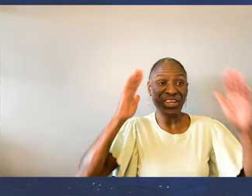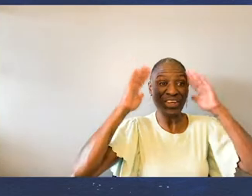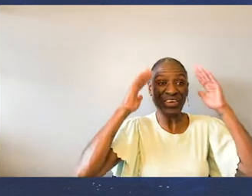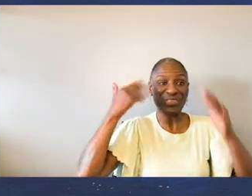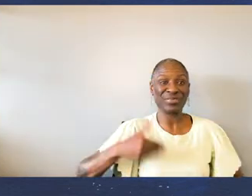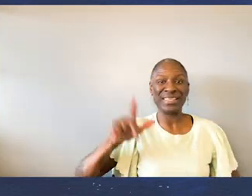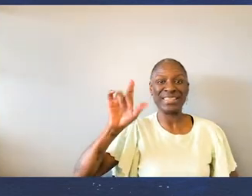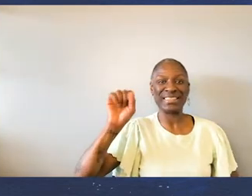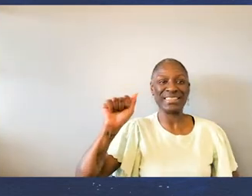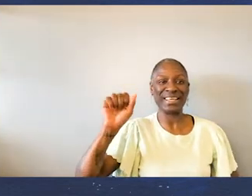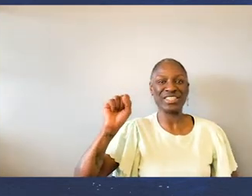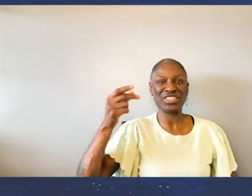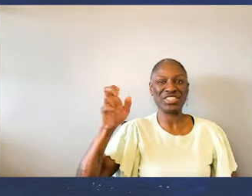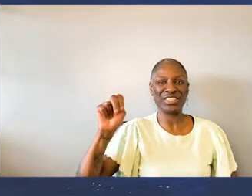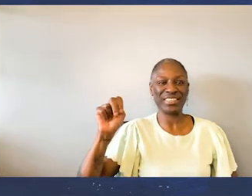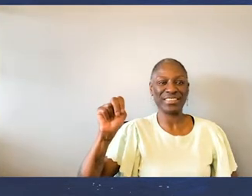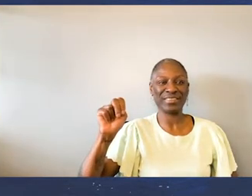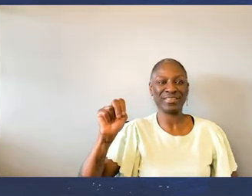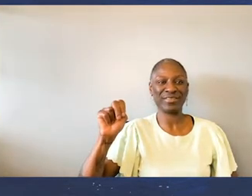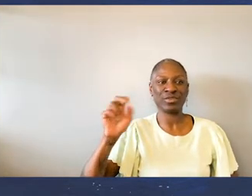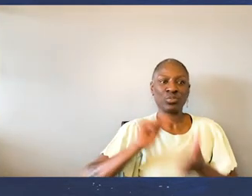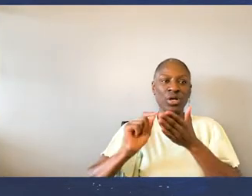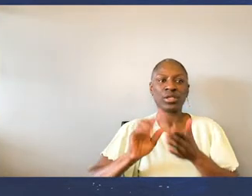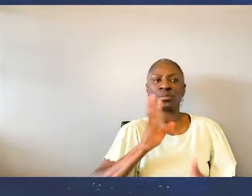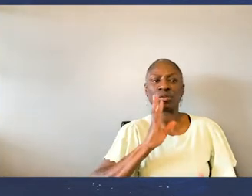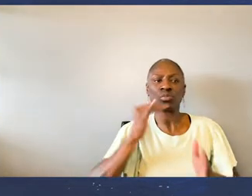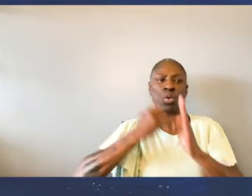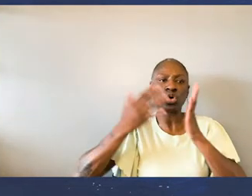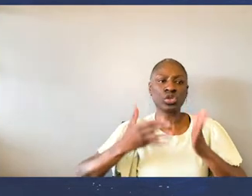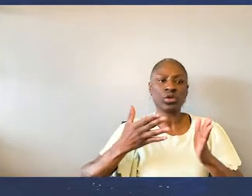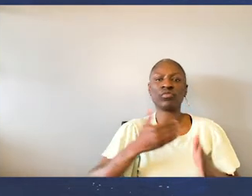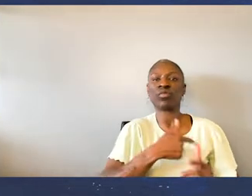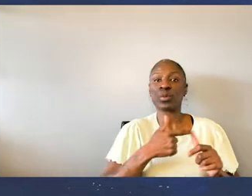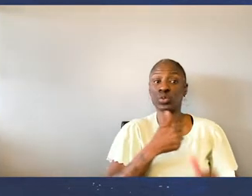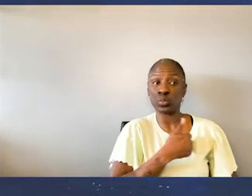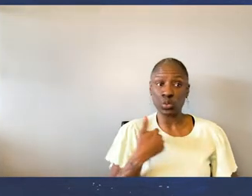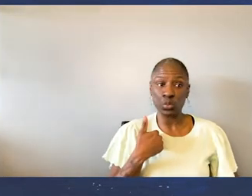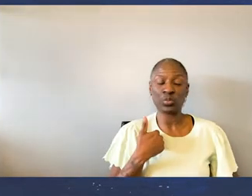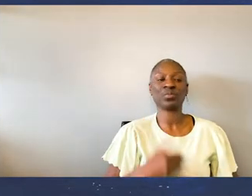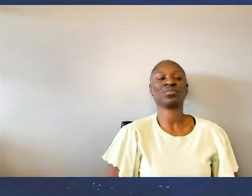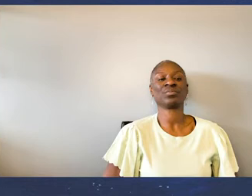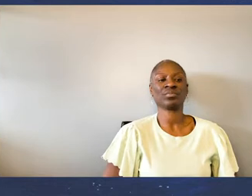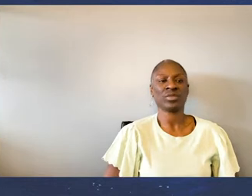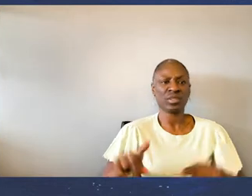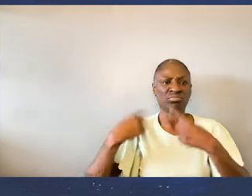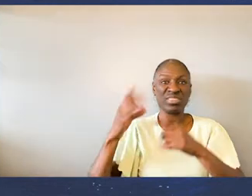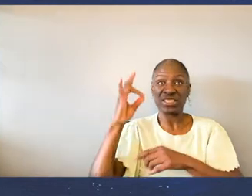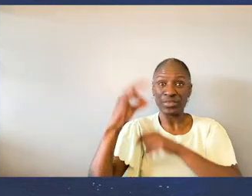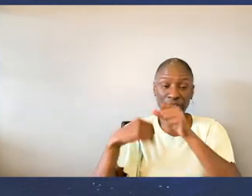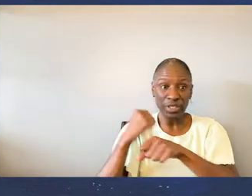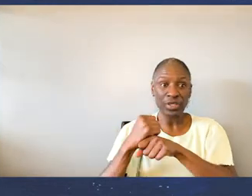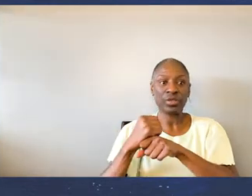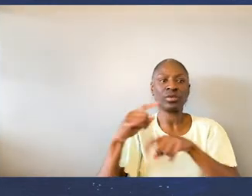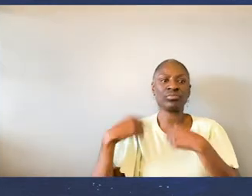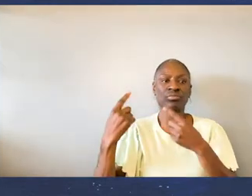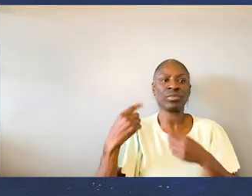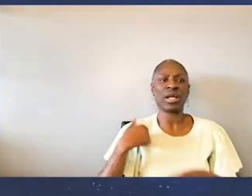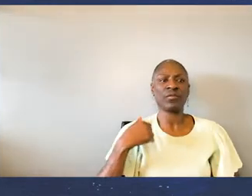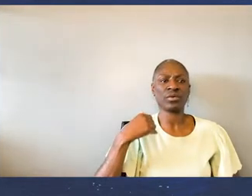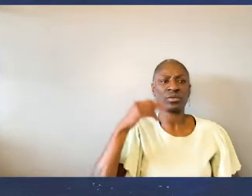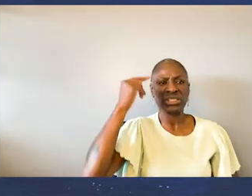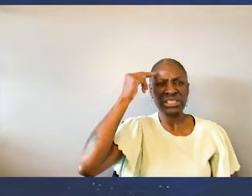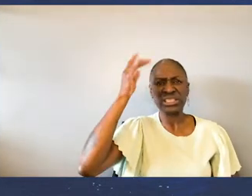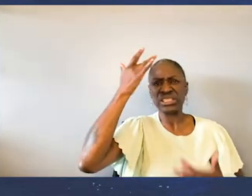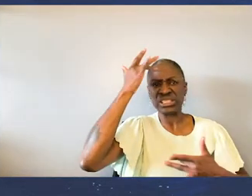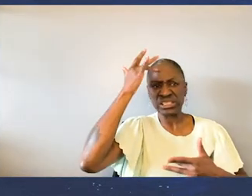Hi, everyone. My name is Lisa Shen. And I'm a writer and spoken word artist based in the Toronto area. For the past seven years, I've been living with